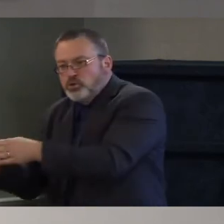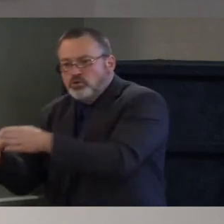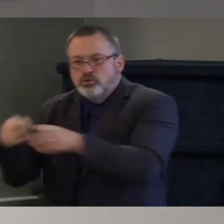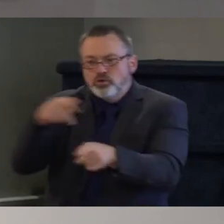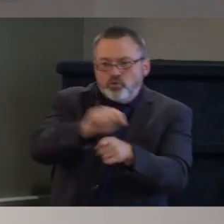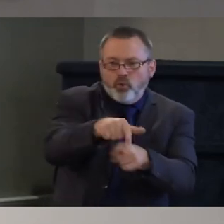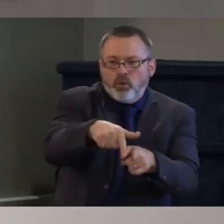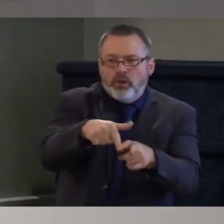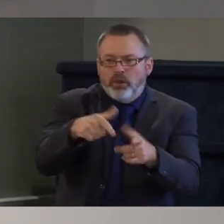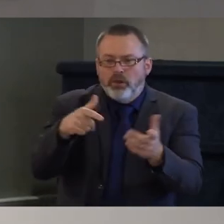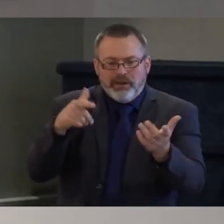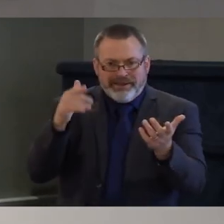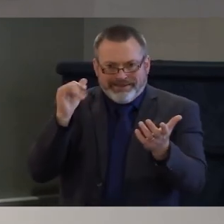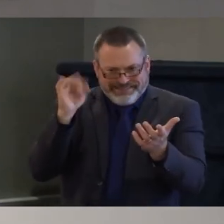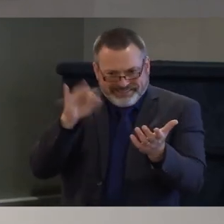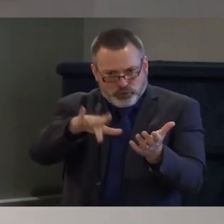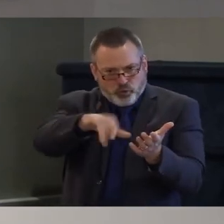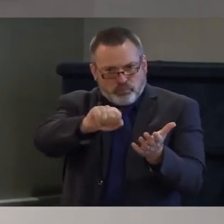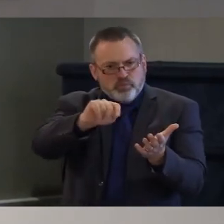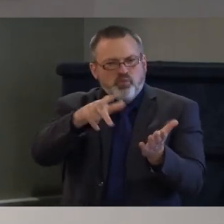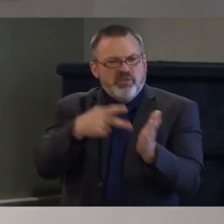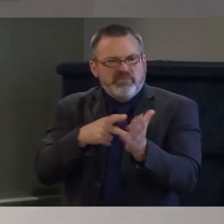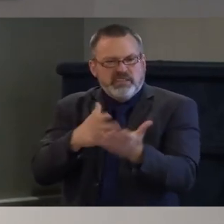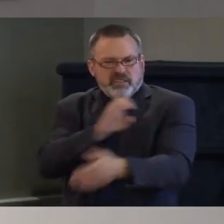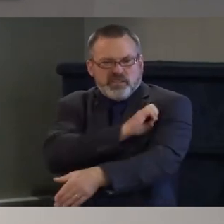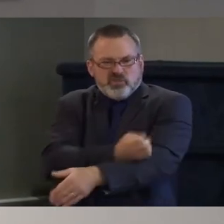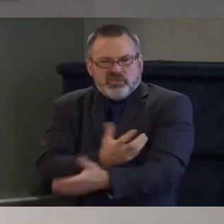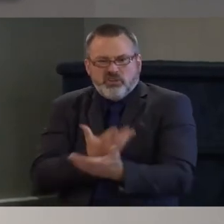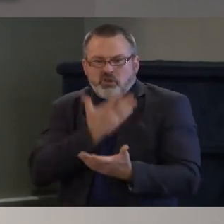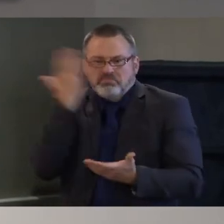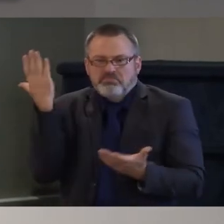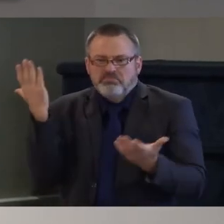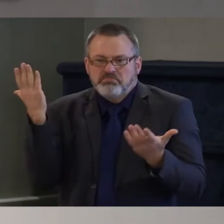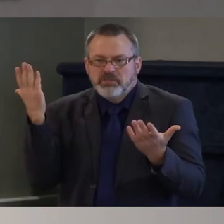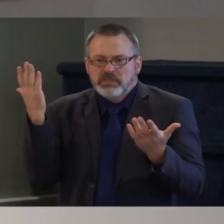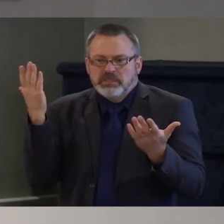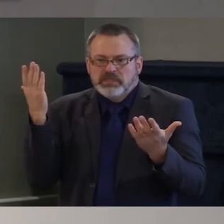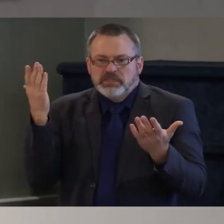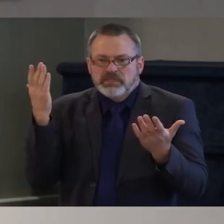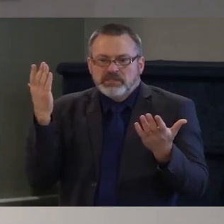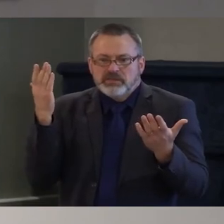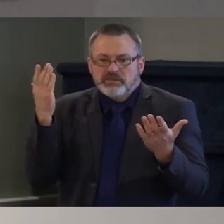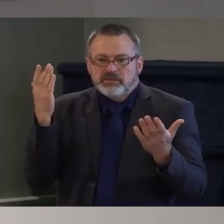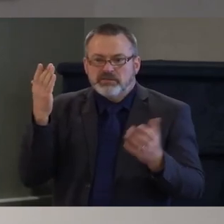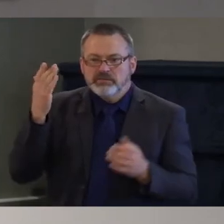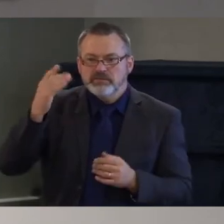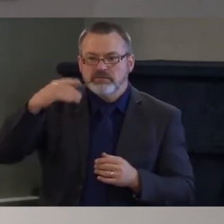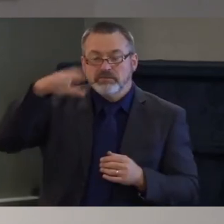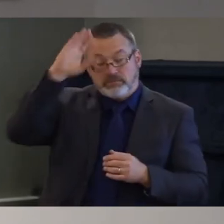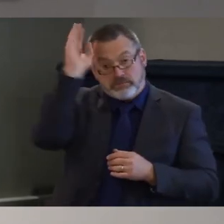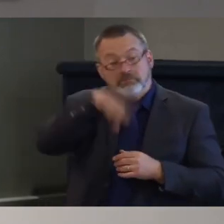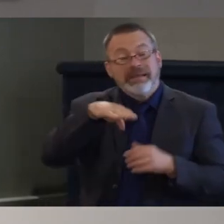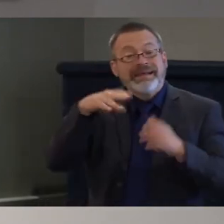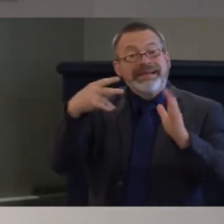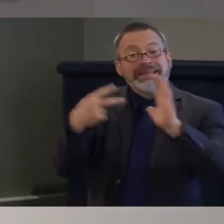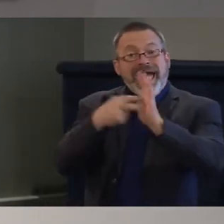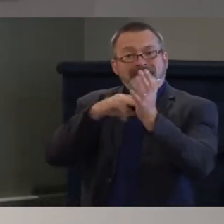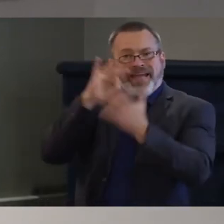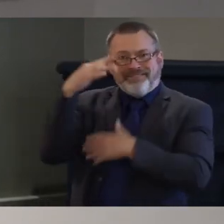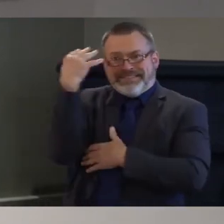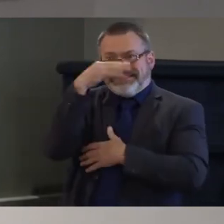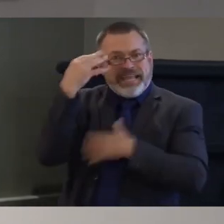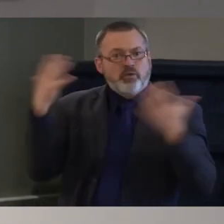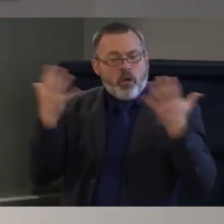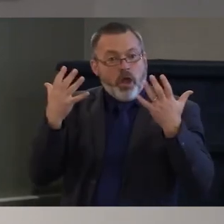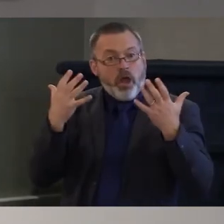it's the definition of insanity right to try the same thing over and over and expect different results and i think a political figure gets up and